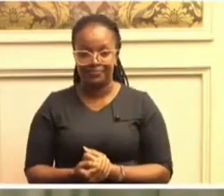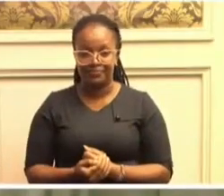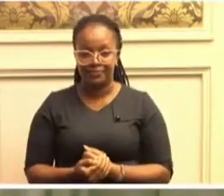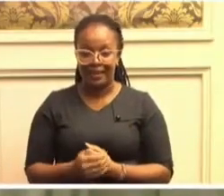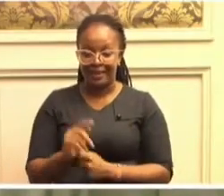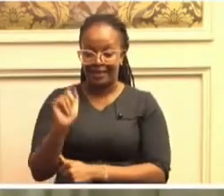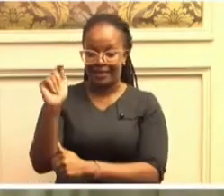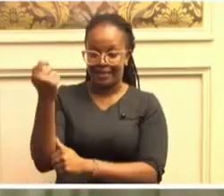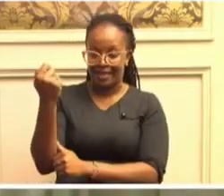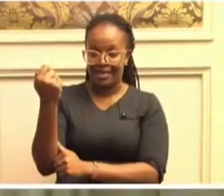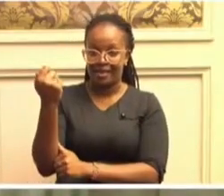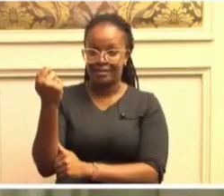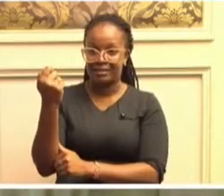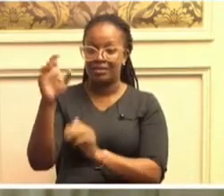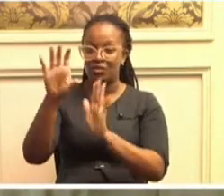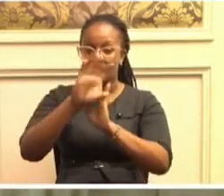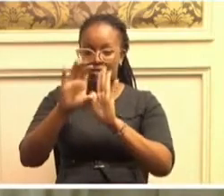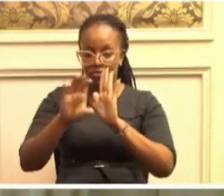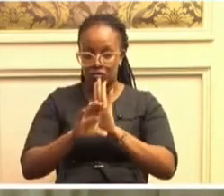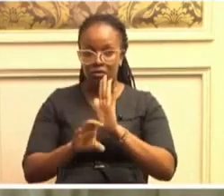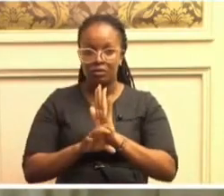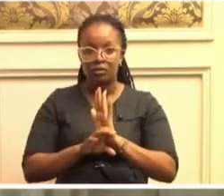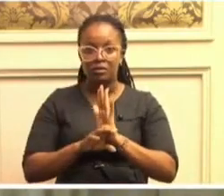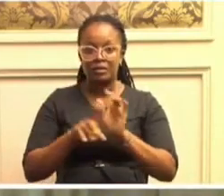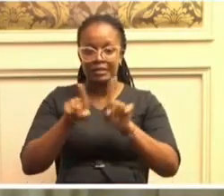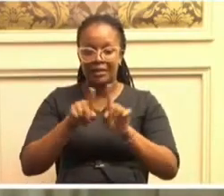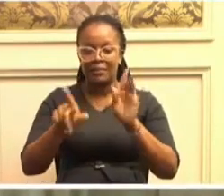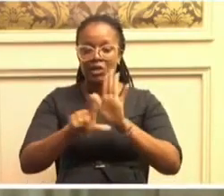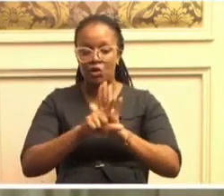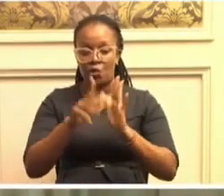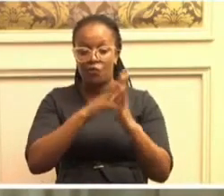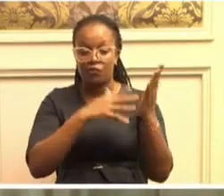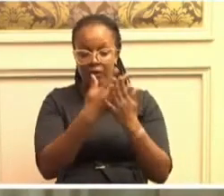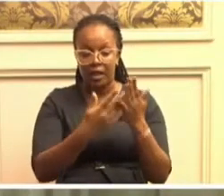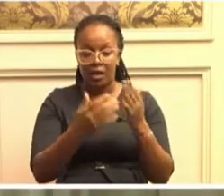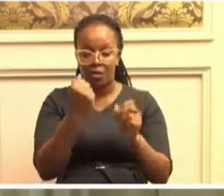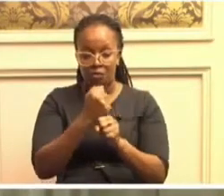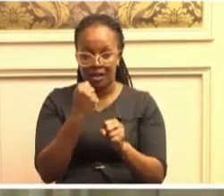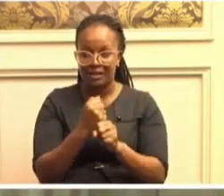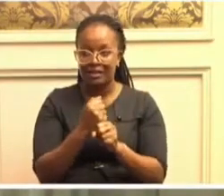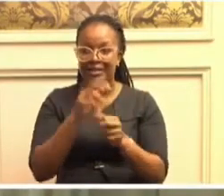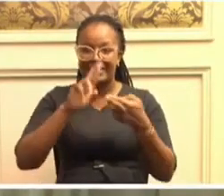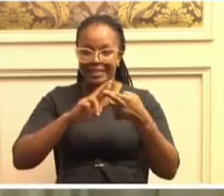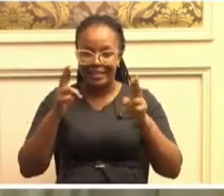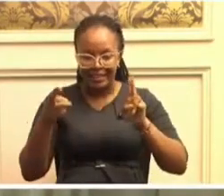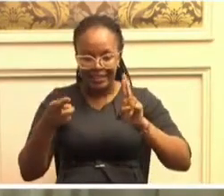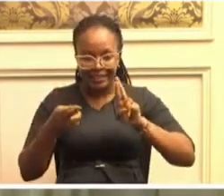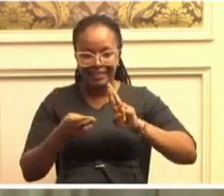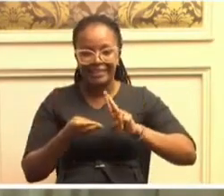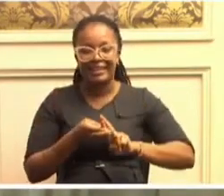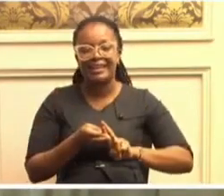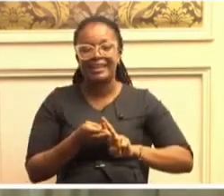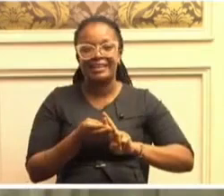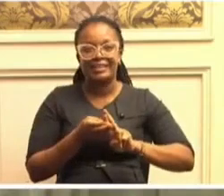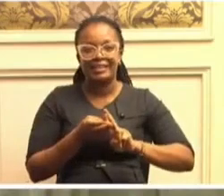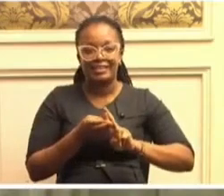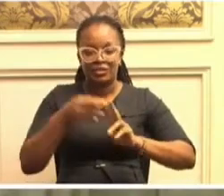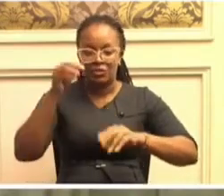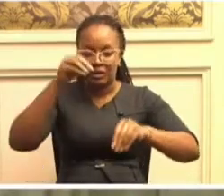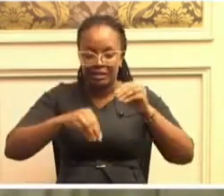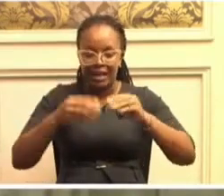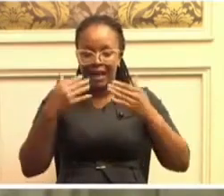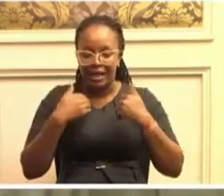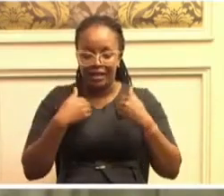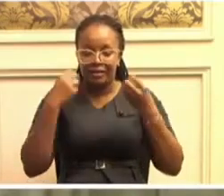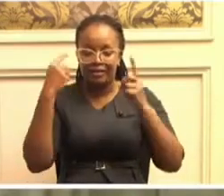Kenya's constitutional and legal framework relating to election contains a number of weaknesses and